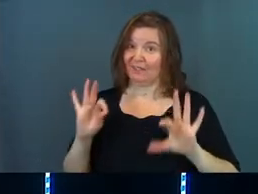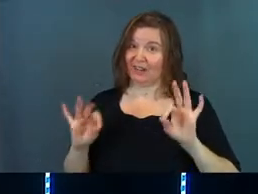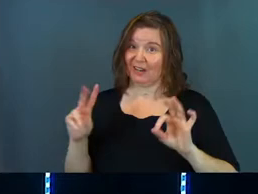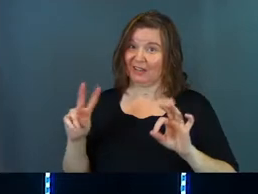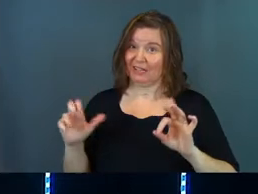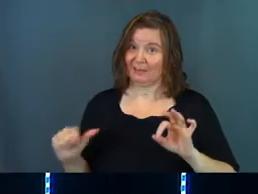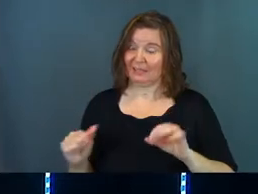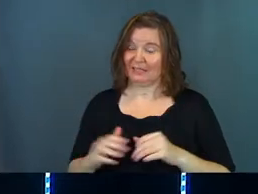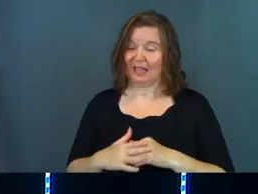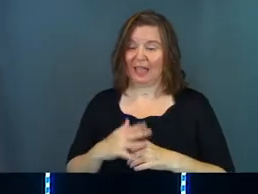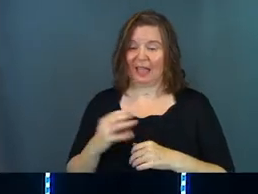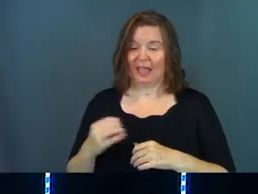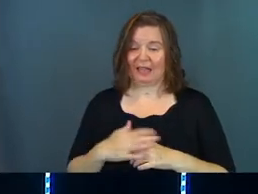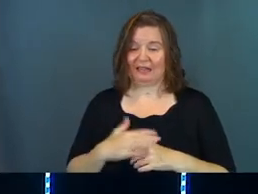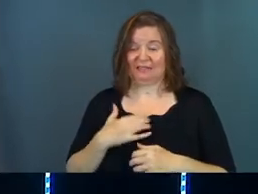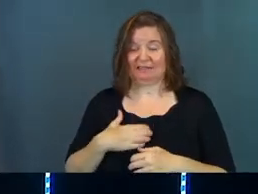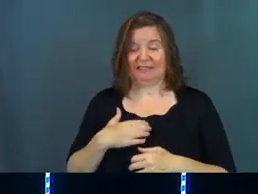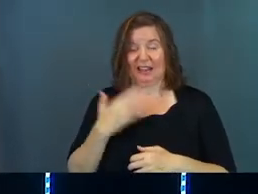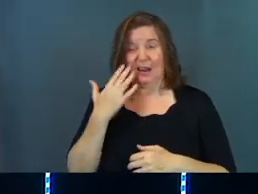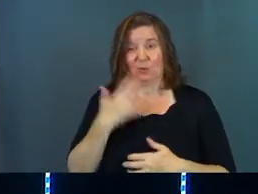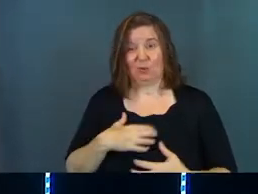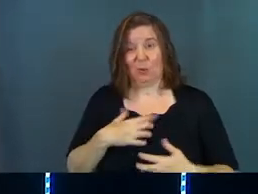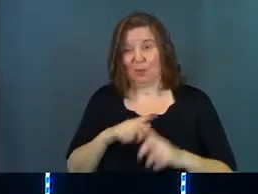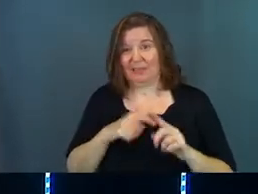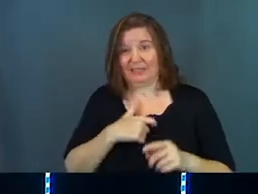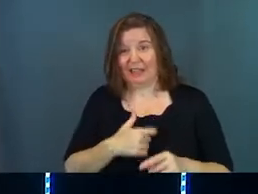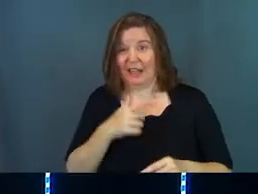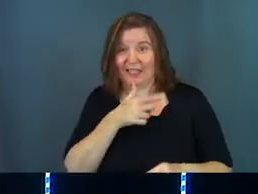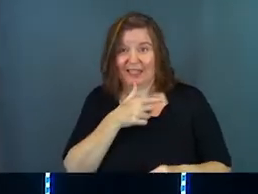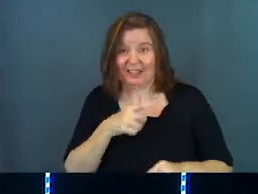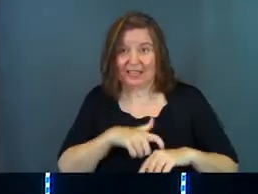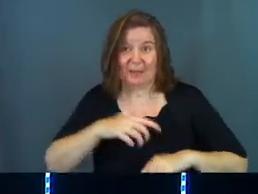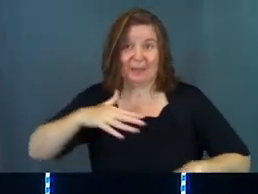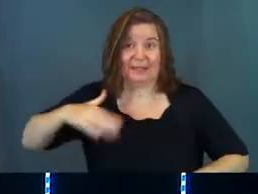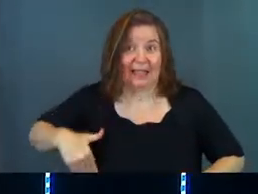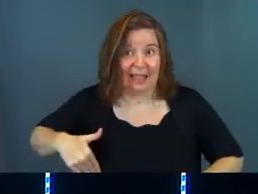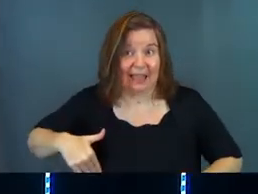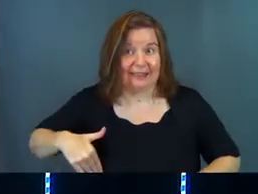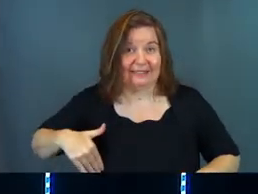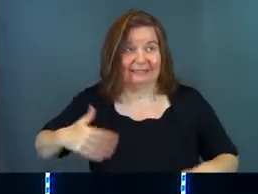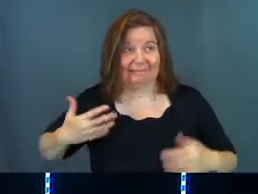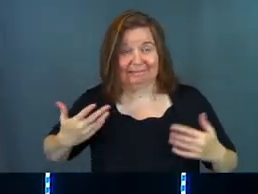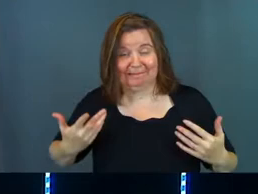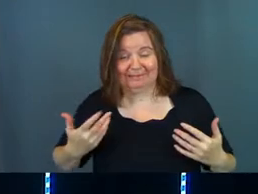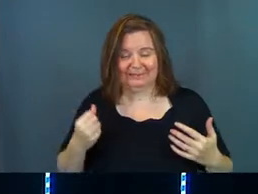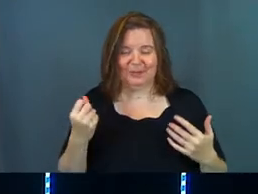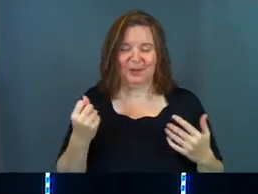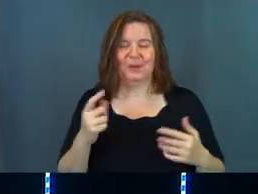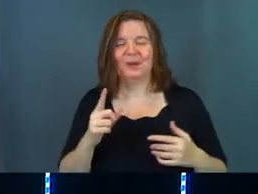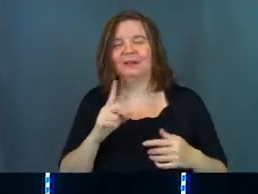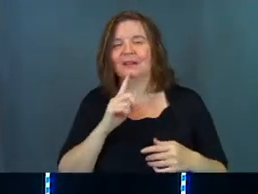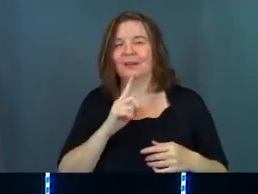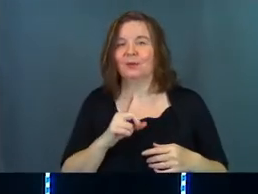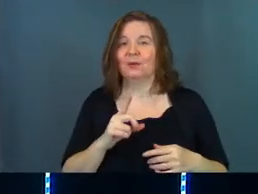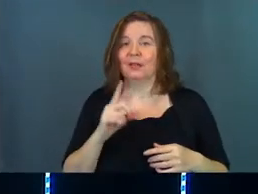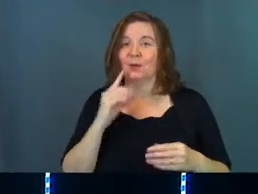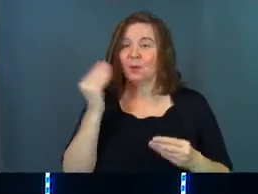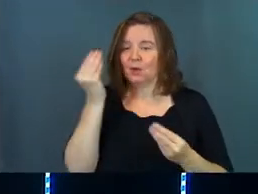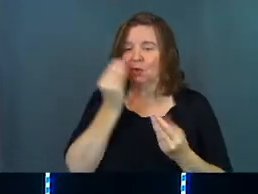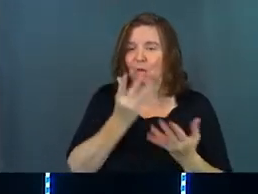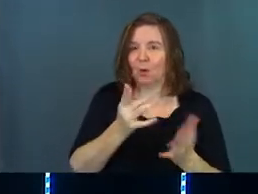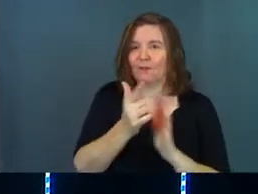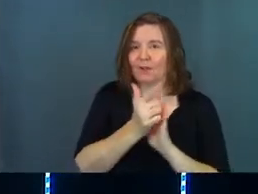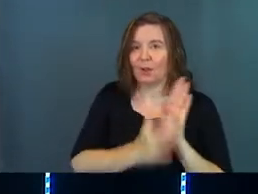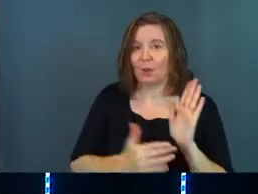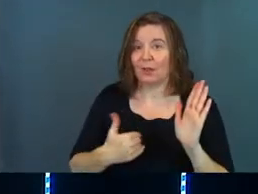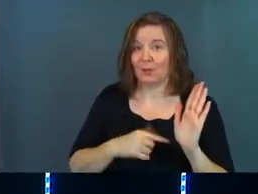in their pizza. And I know this is gross, but it's not lunchtime yet. So, and it would notify a